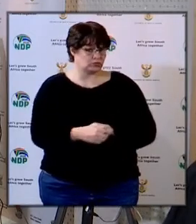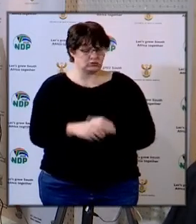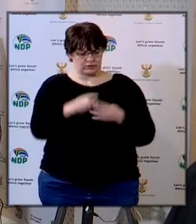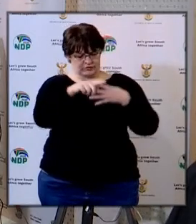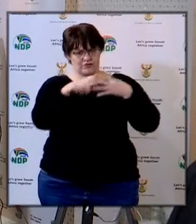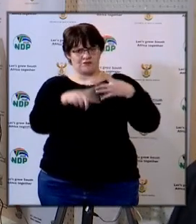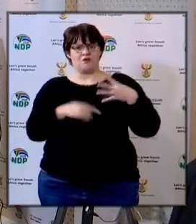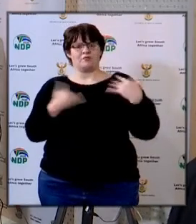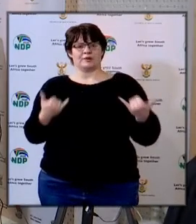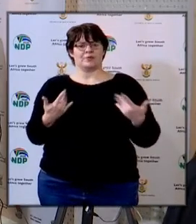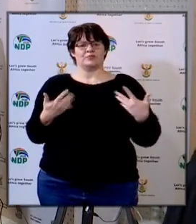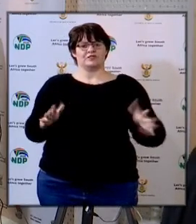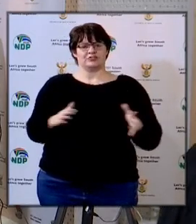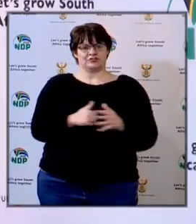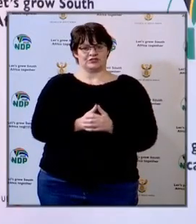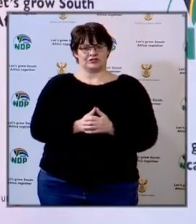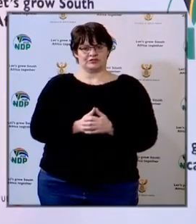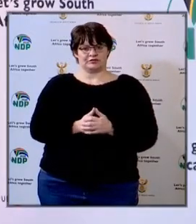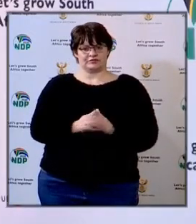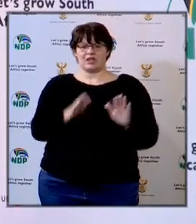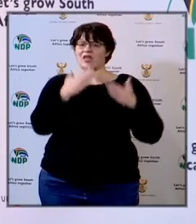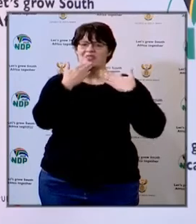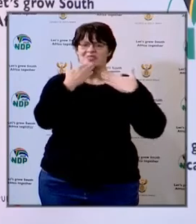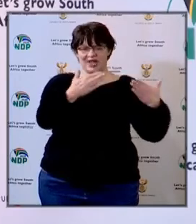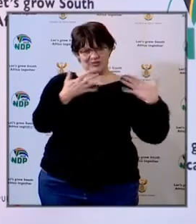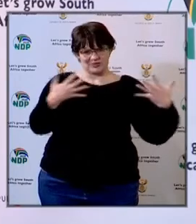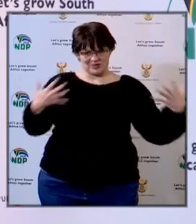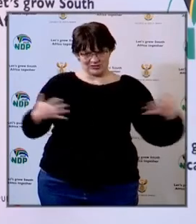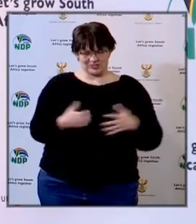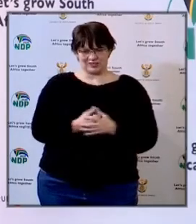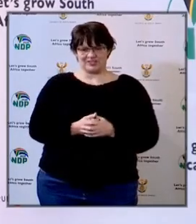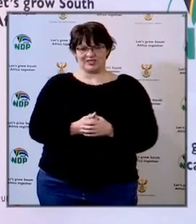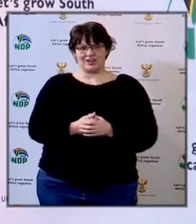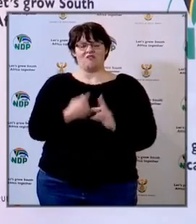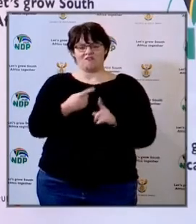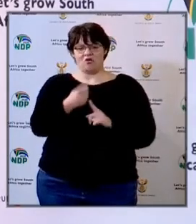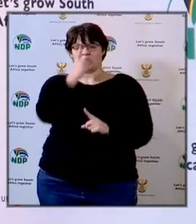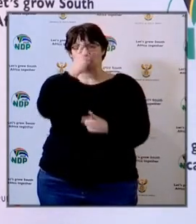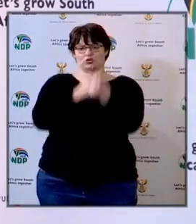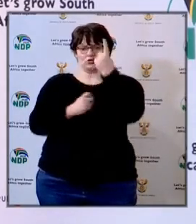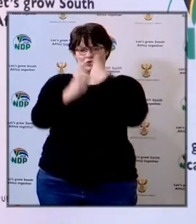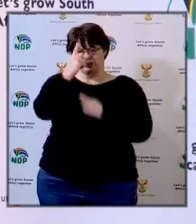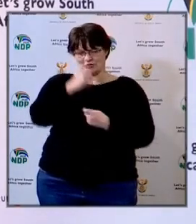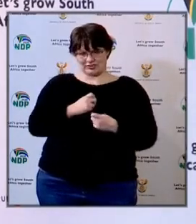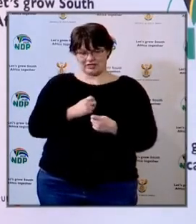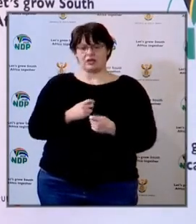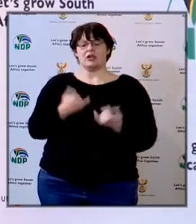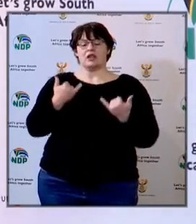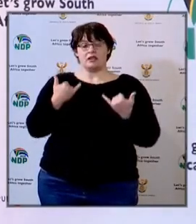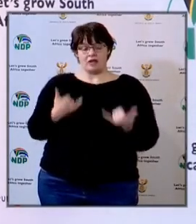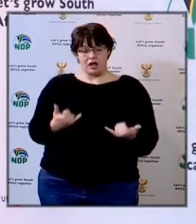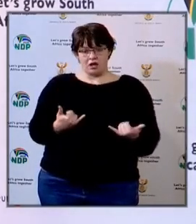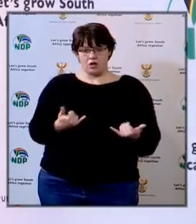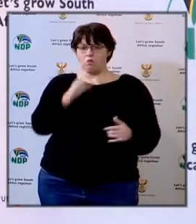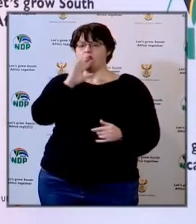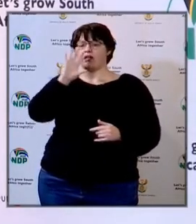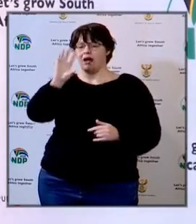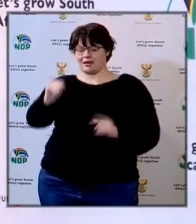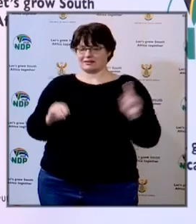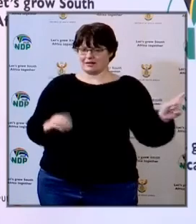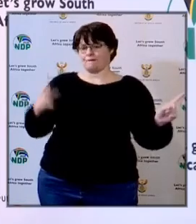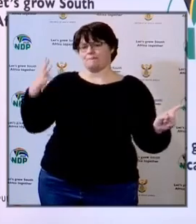those are four questions for now all right thank you so much Irene for those questions I'm going to